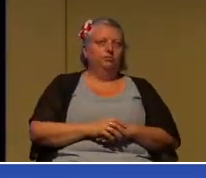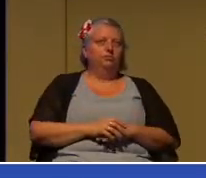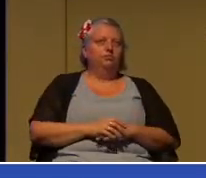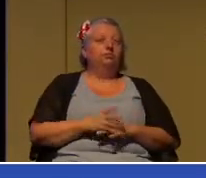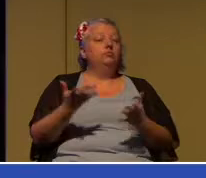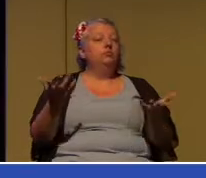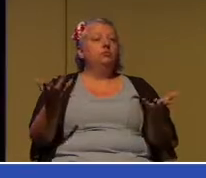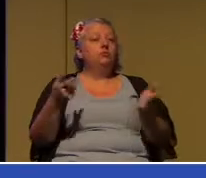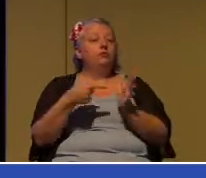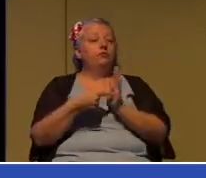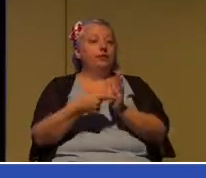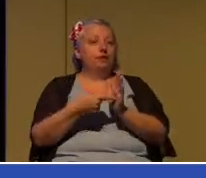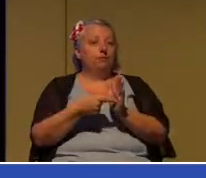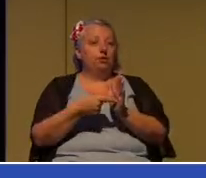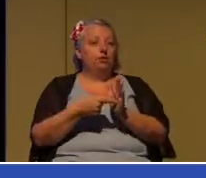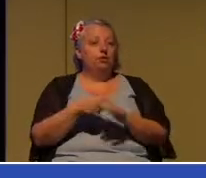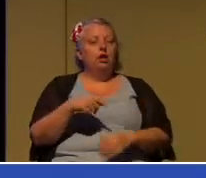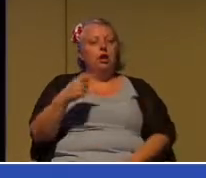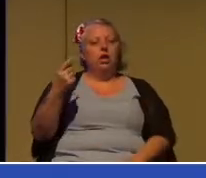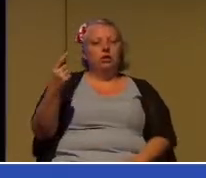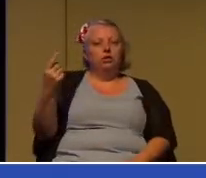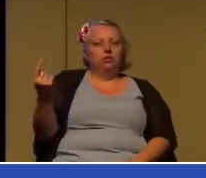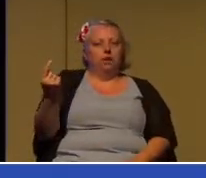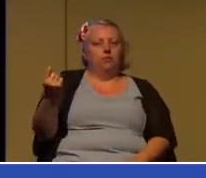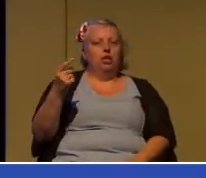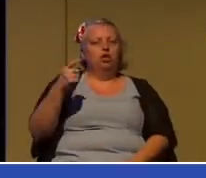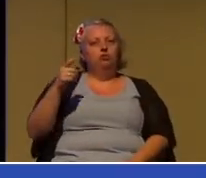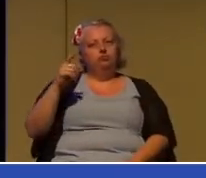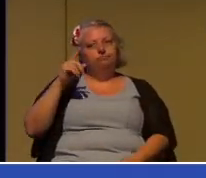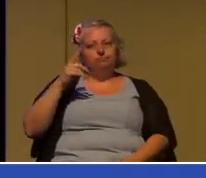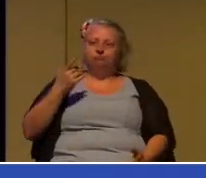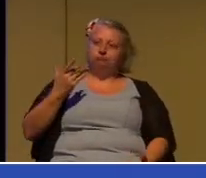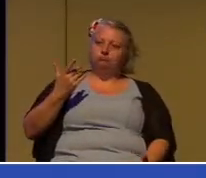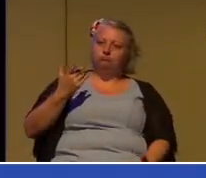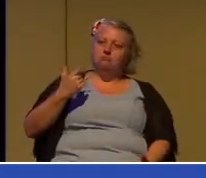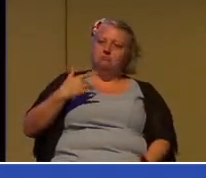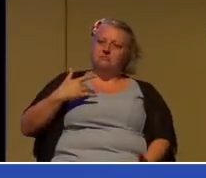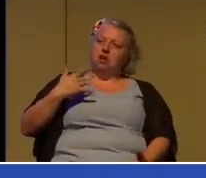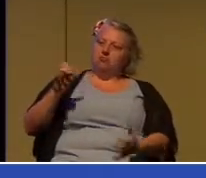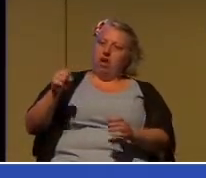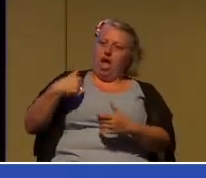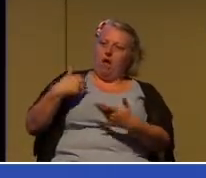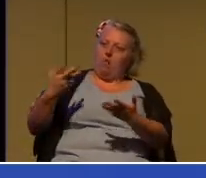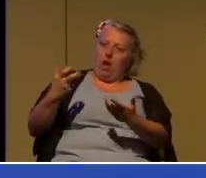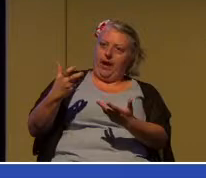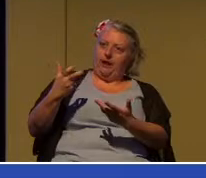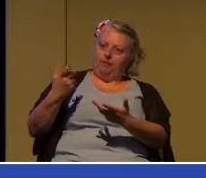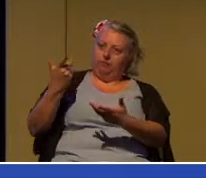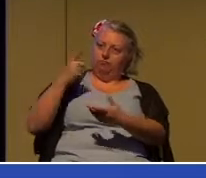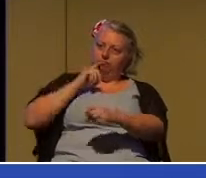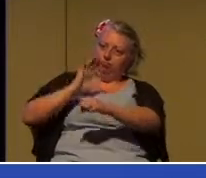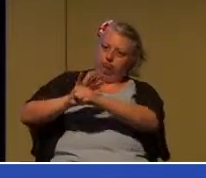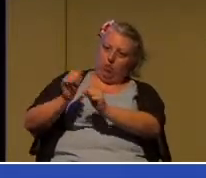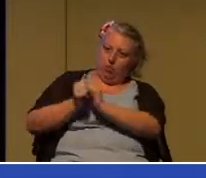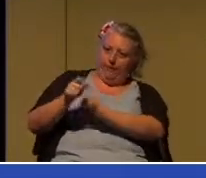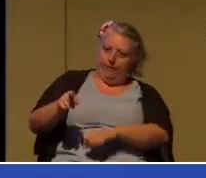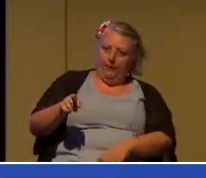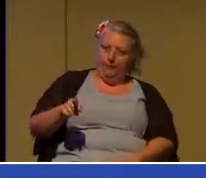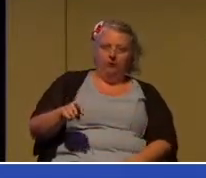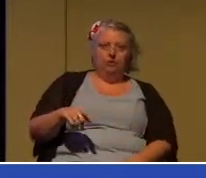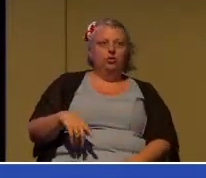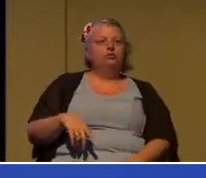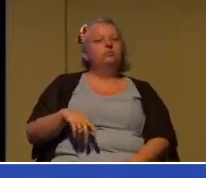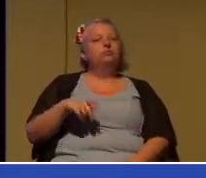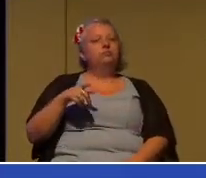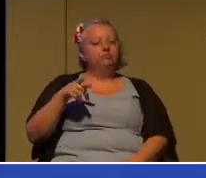somebody chooses to enter into covenant with me. Out of that choosing, there is an exchange of